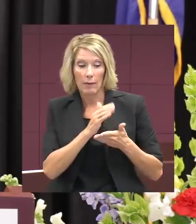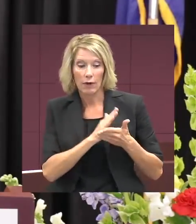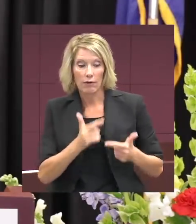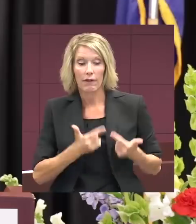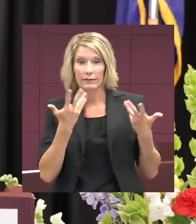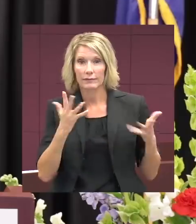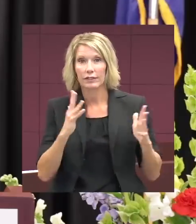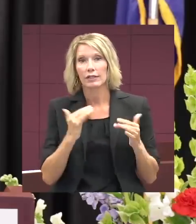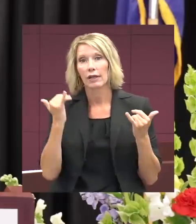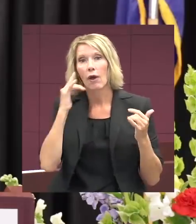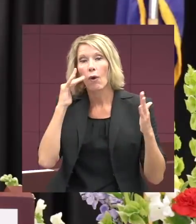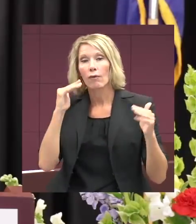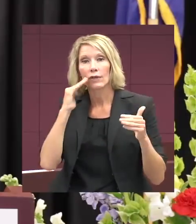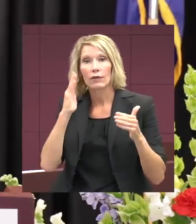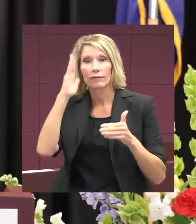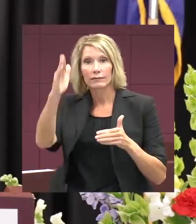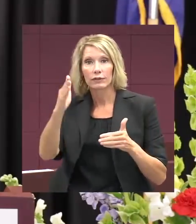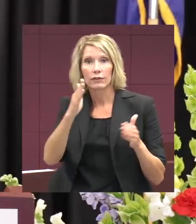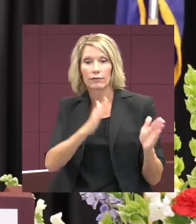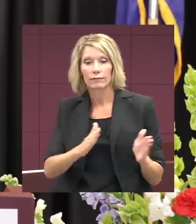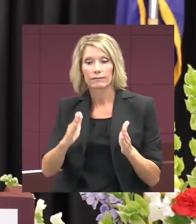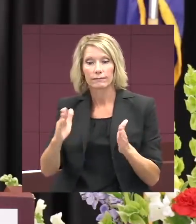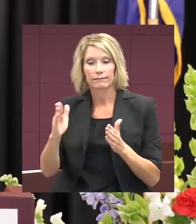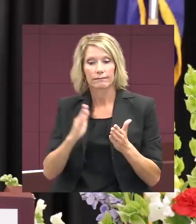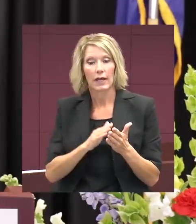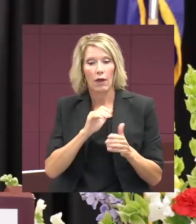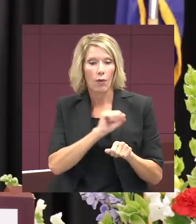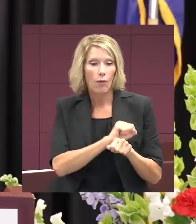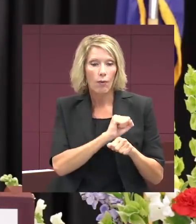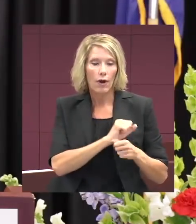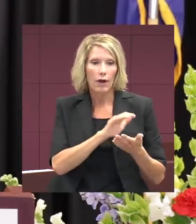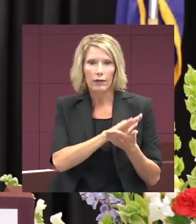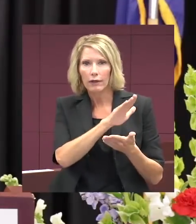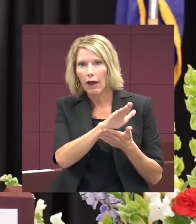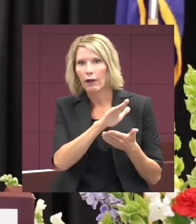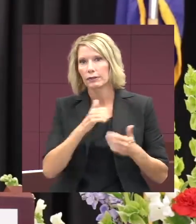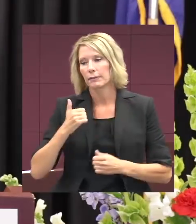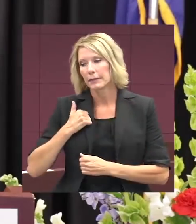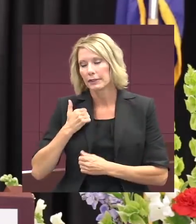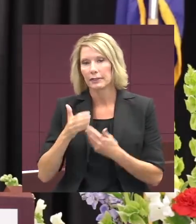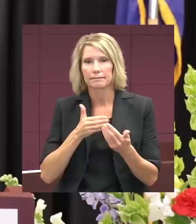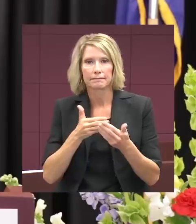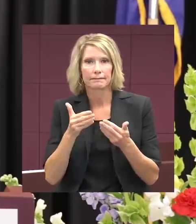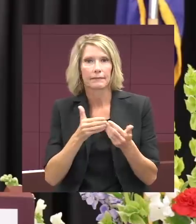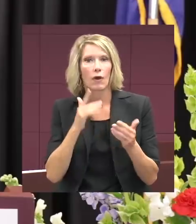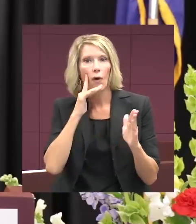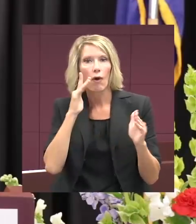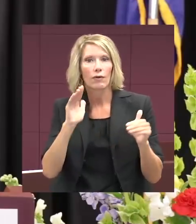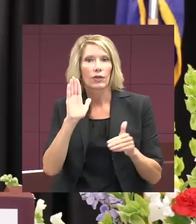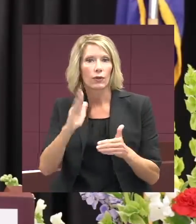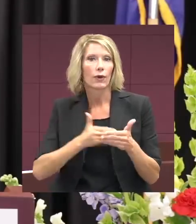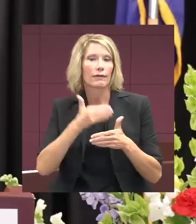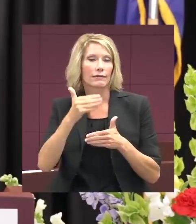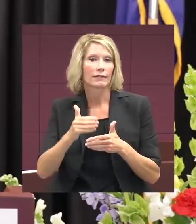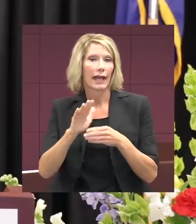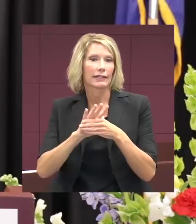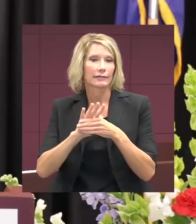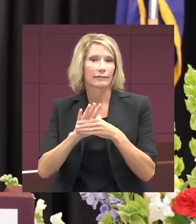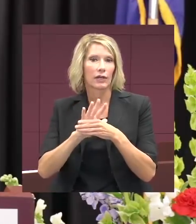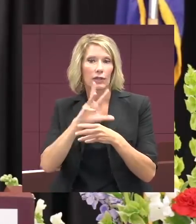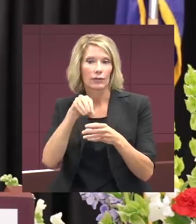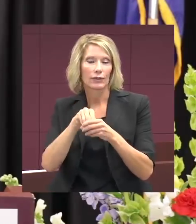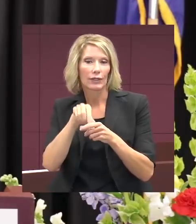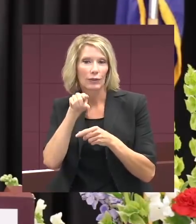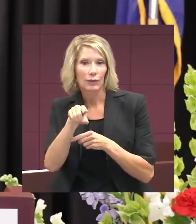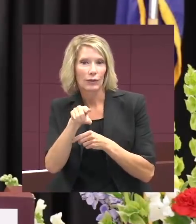next step, whether it's college, work, the military or some combination thereof, your next feature film starring